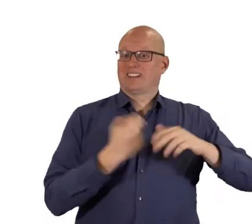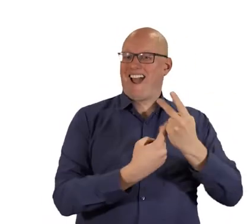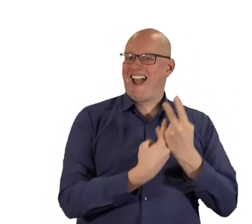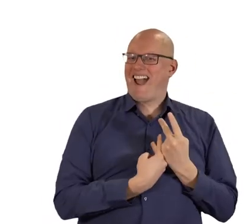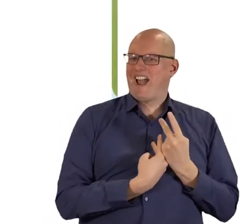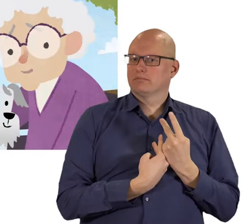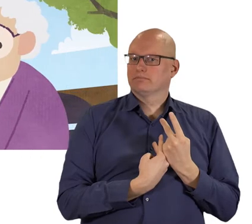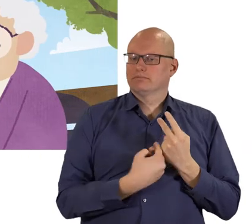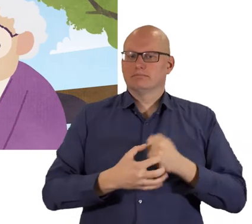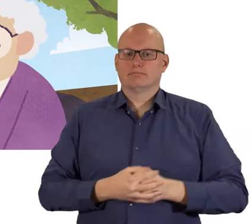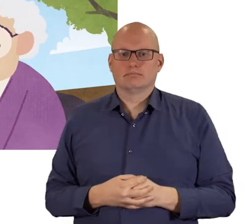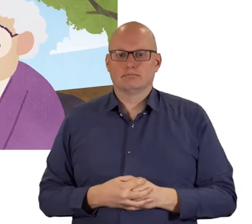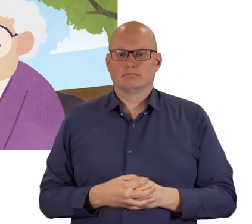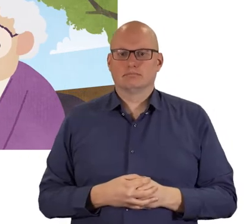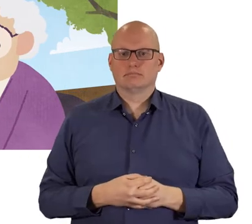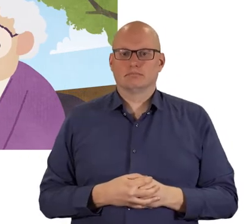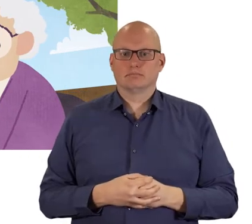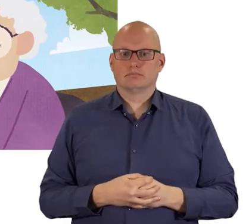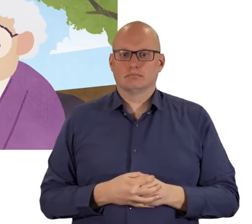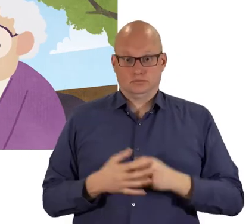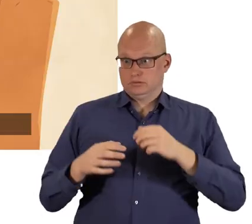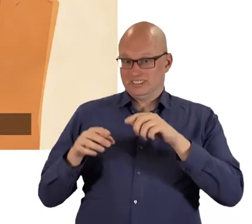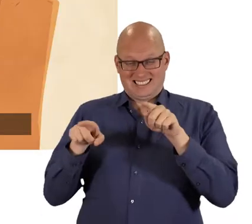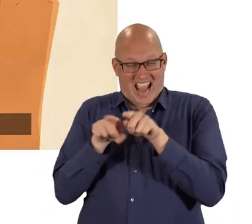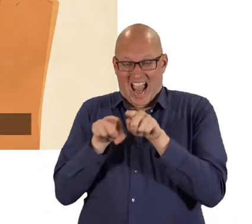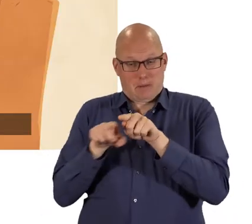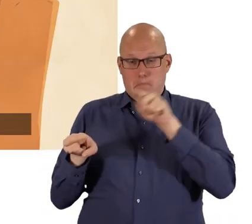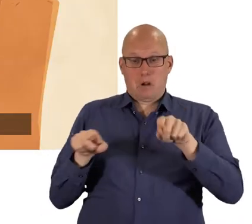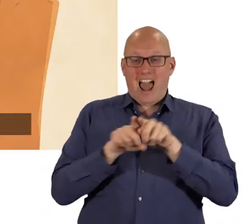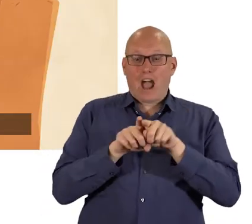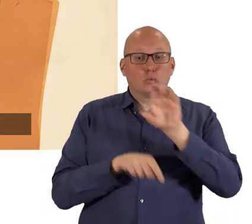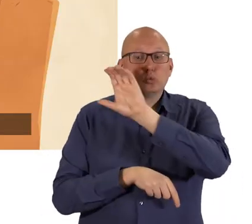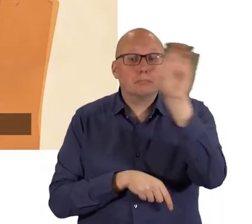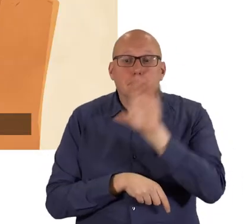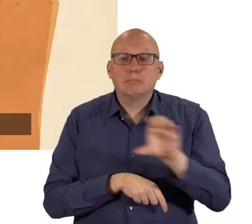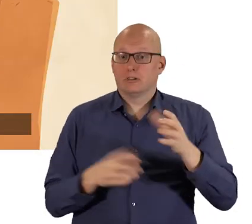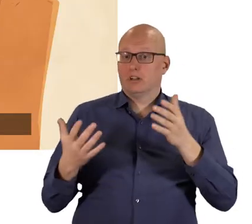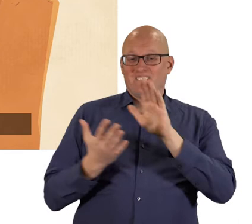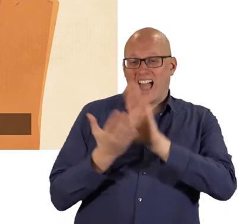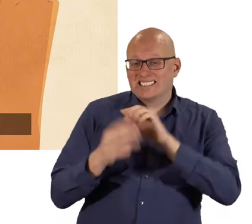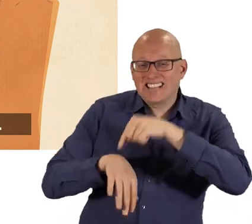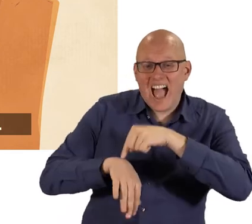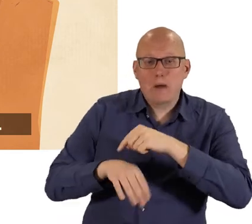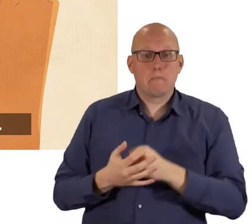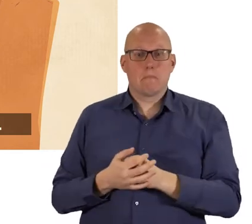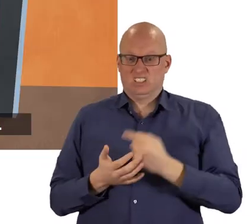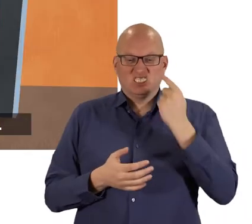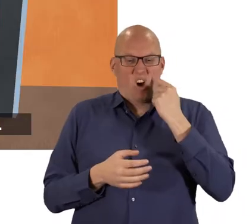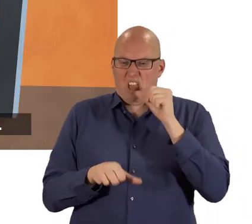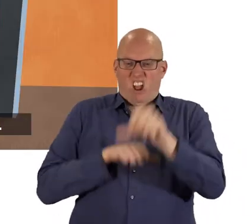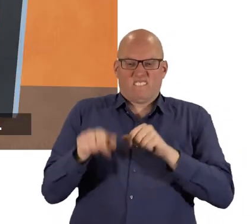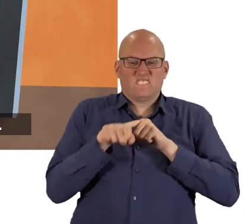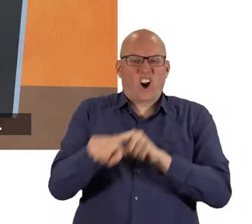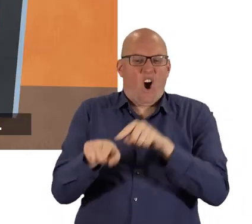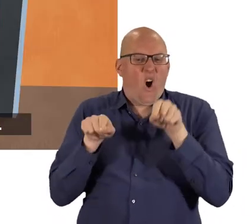and social care. It works in much the same way as Zoom or FaceTime and there are just a few